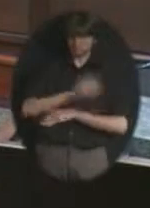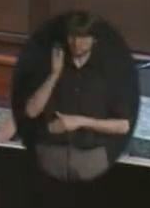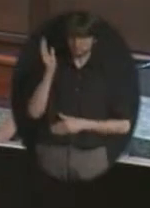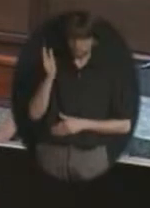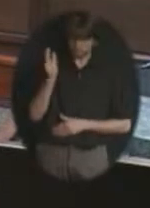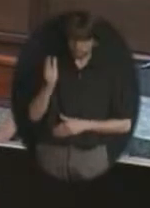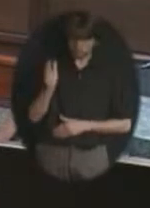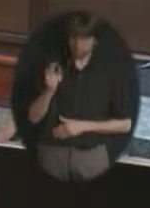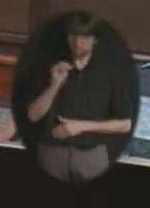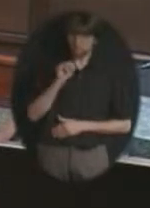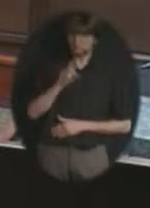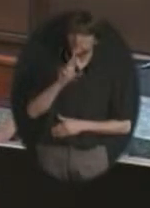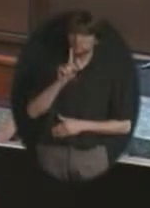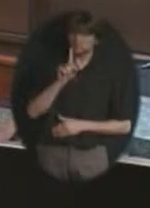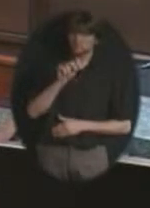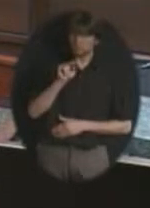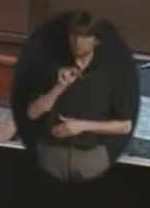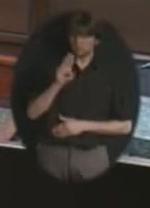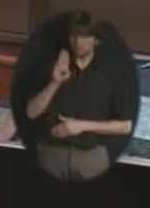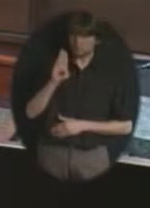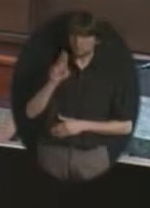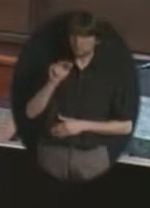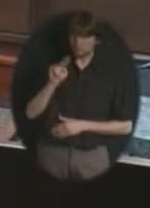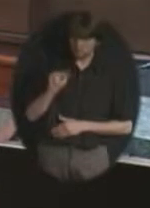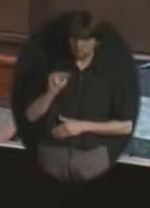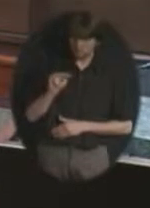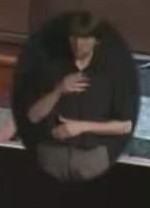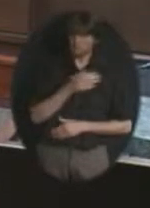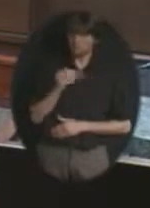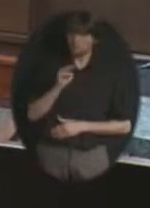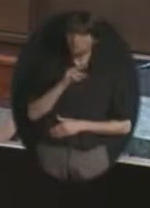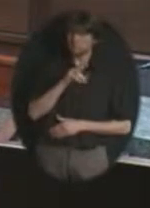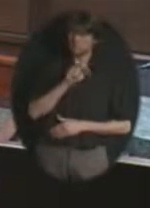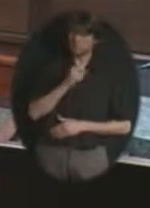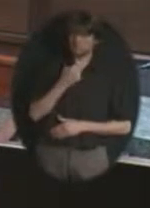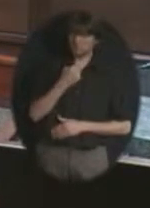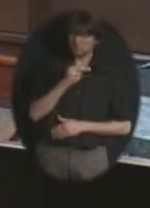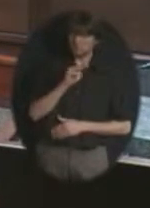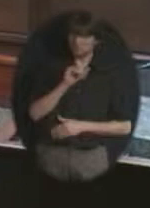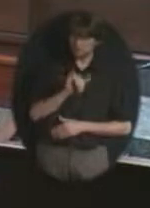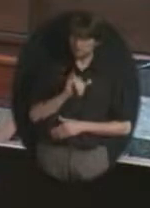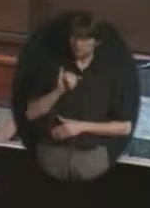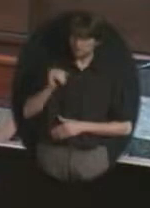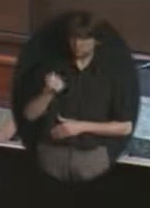Mr. Don Branham and Ms. Harmony Jarrett are going to give a presentation.